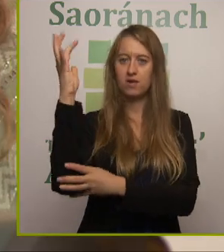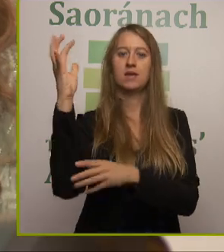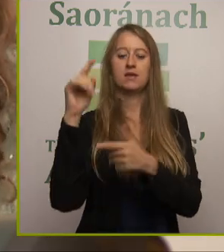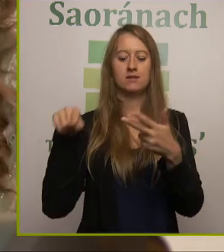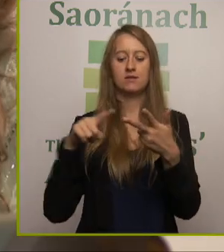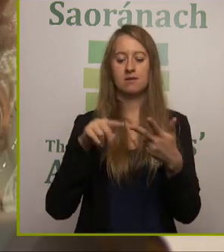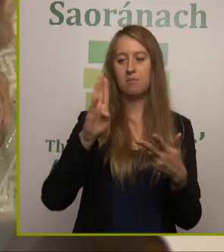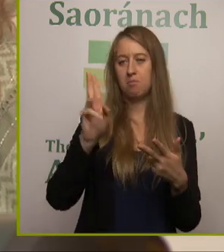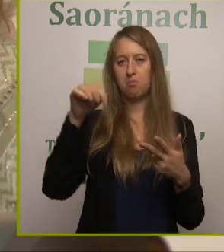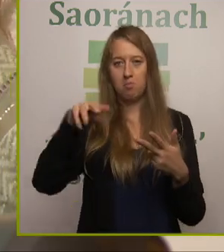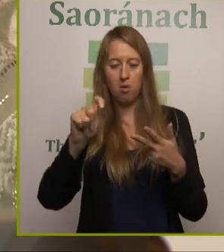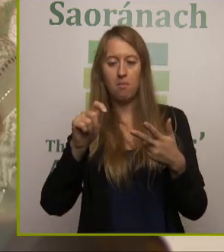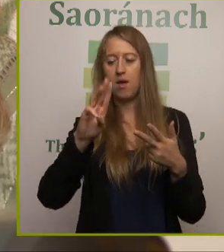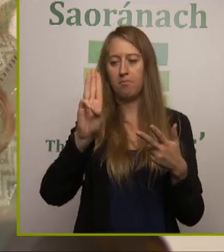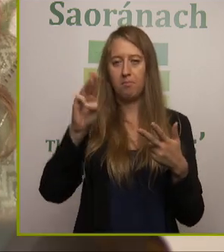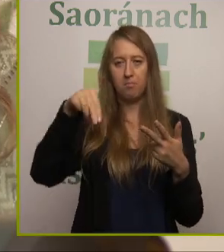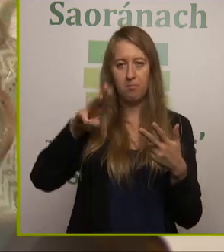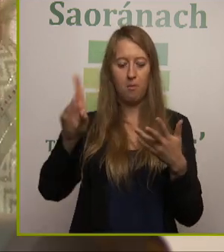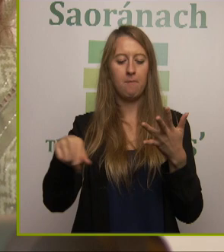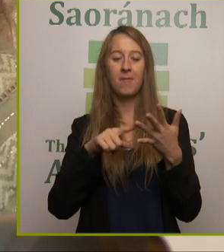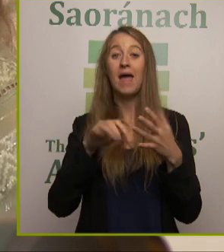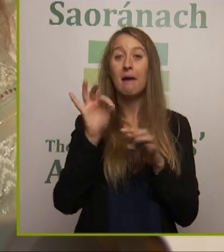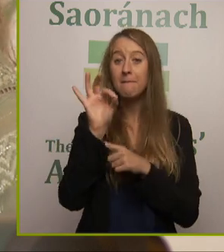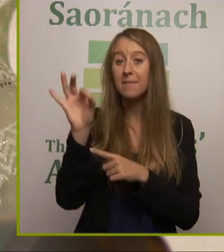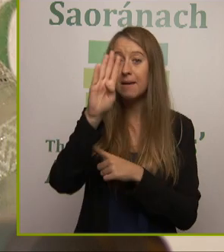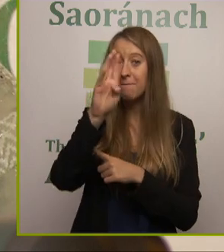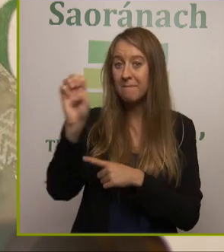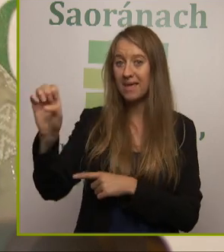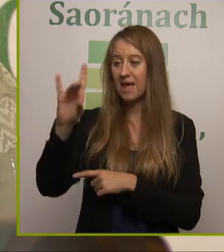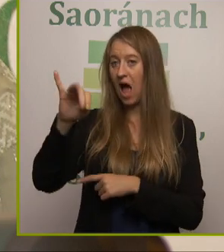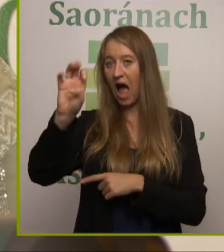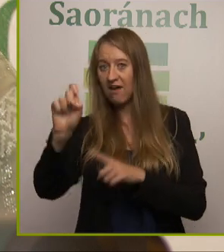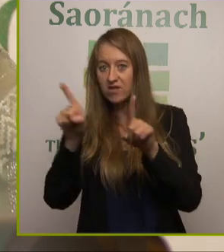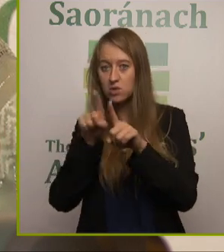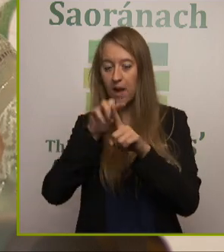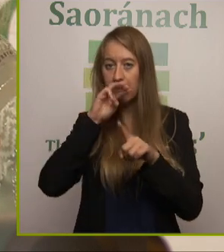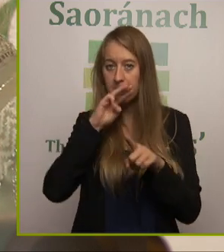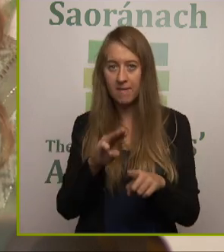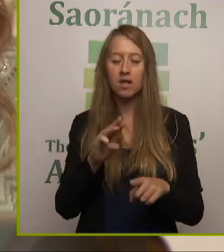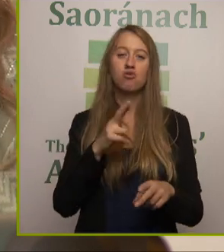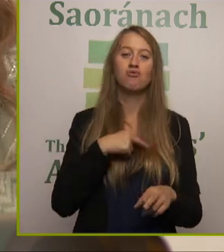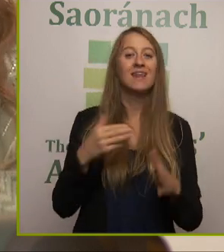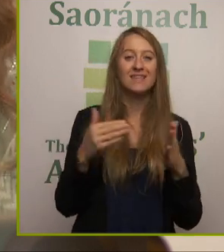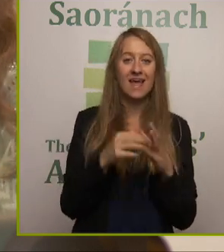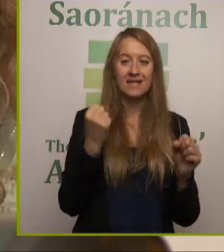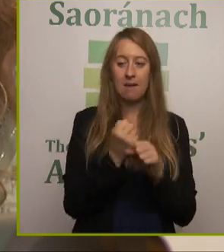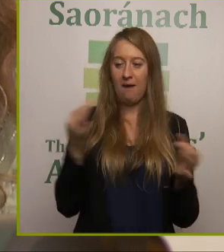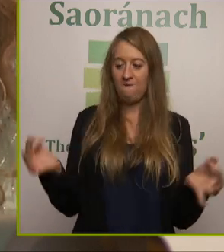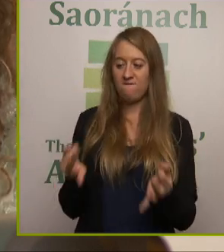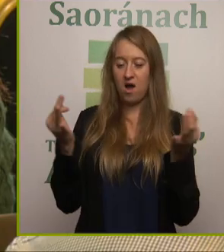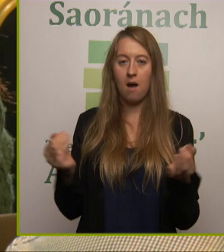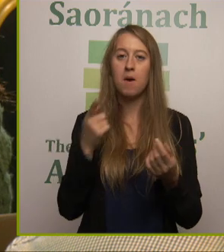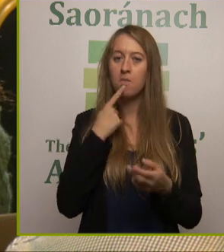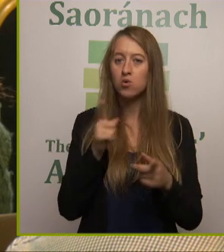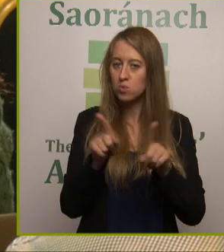well. We've also been giving them beehives because it is about farmland biodiversity. So this project is helping to improve the